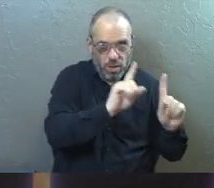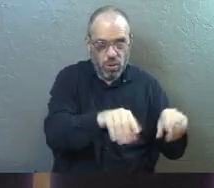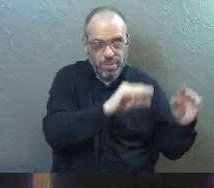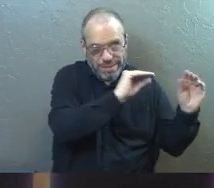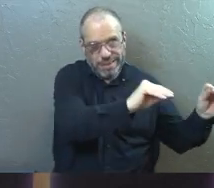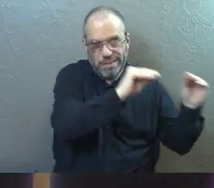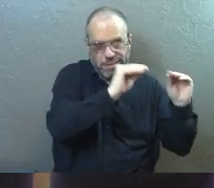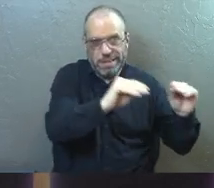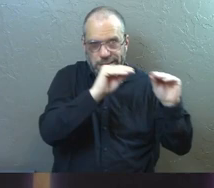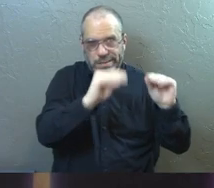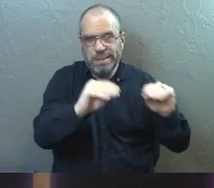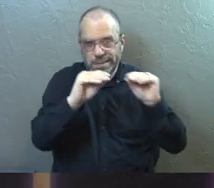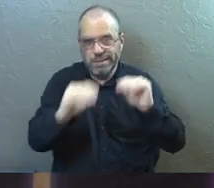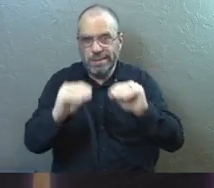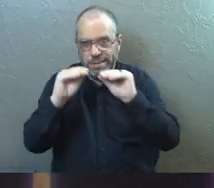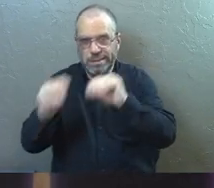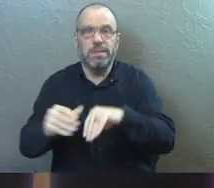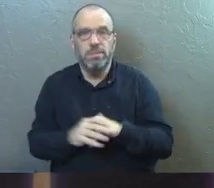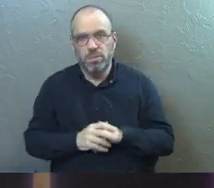the teaching at every single life group.